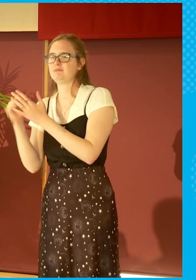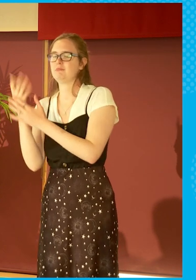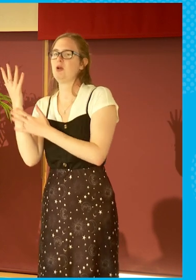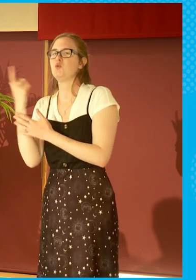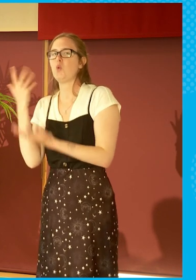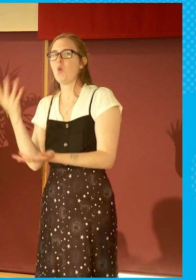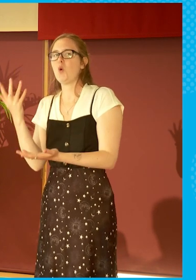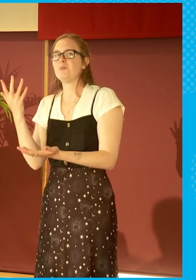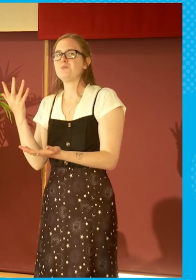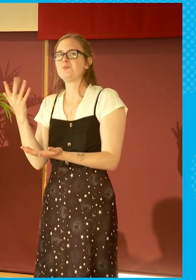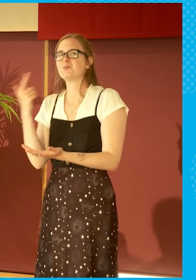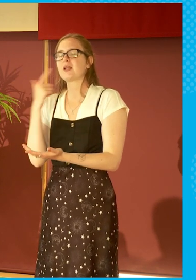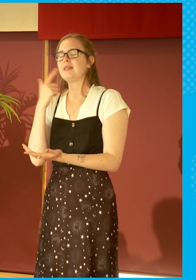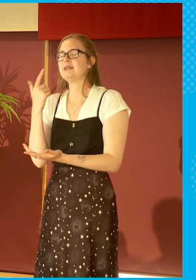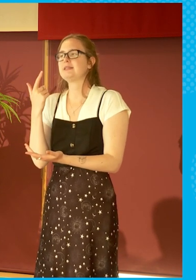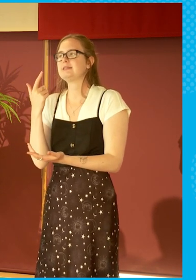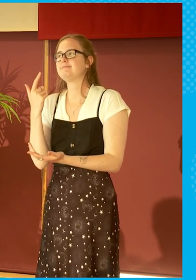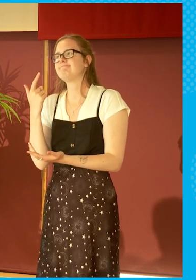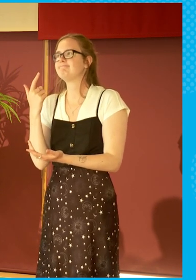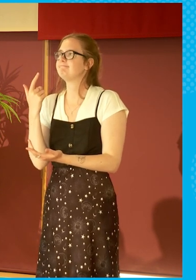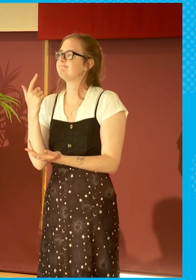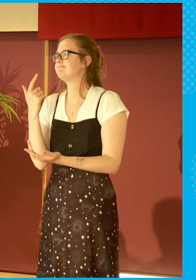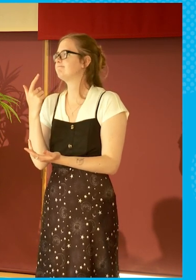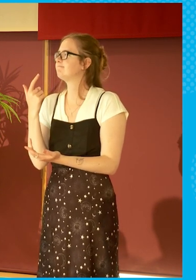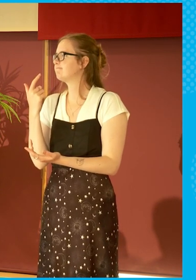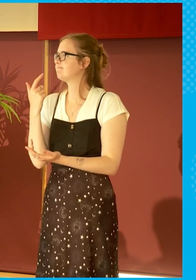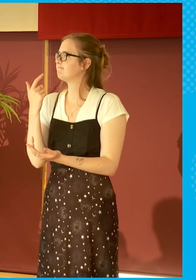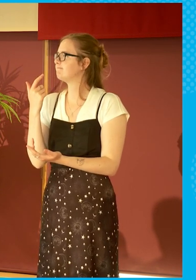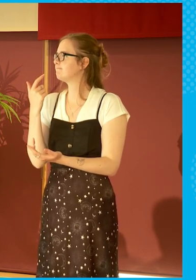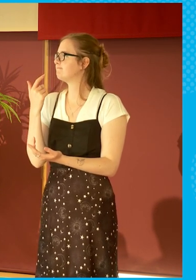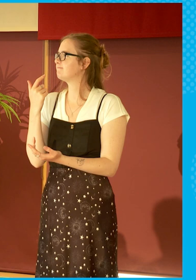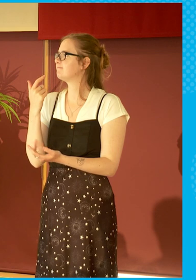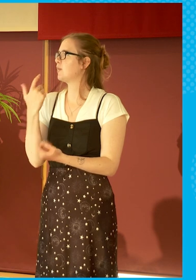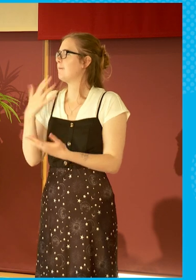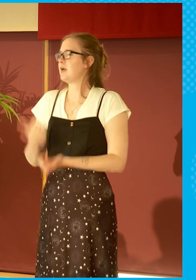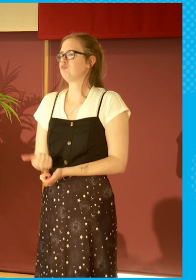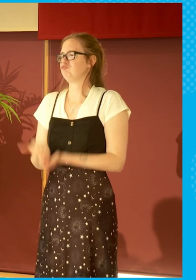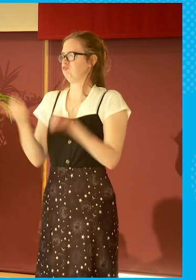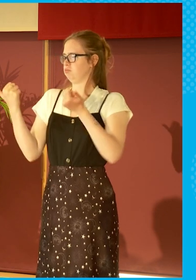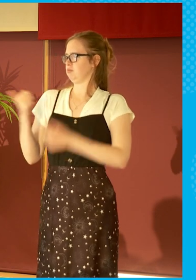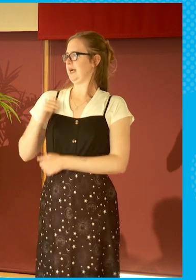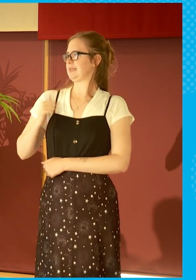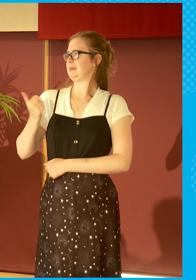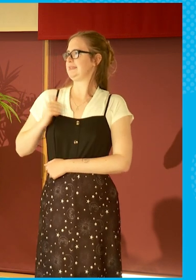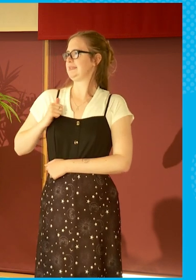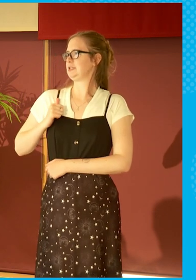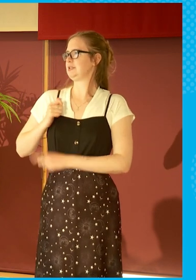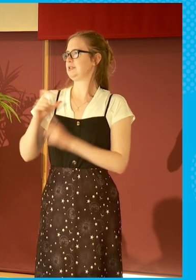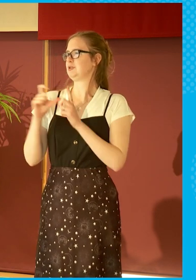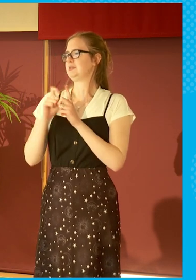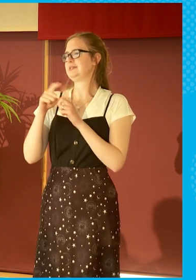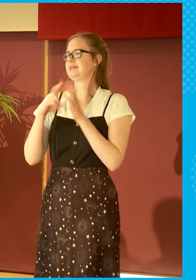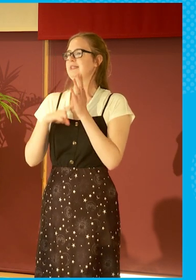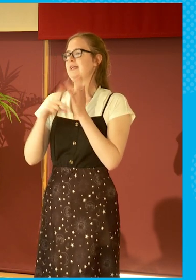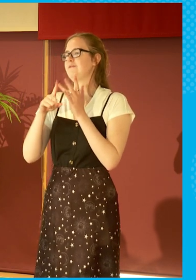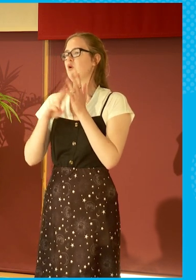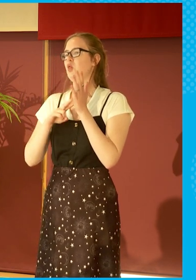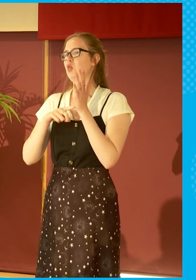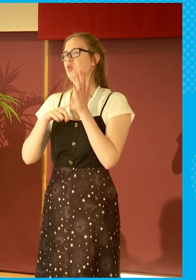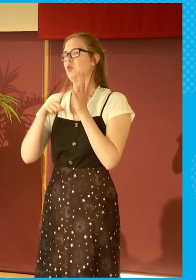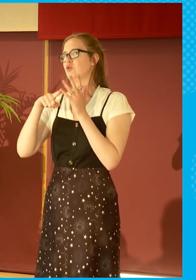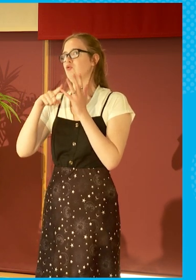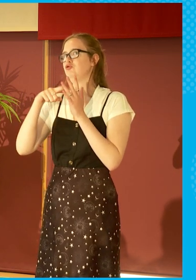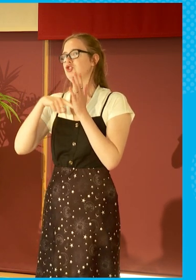There really was, I think, there were great expectations about devolution and what this would do for